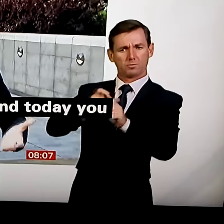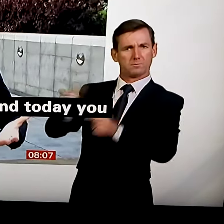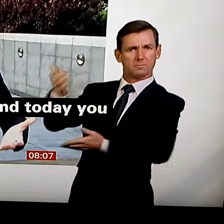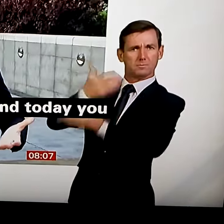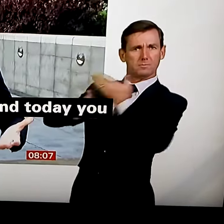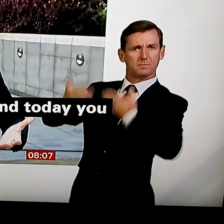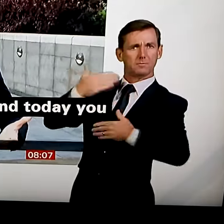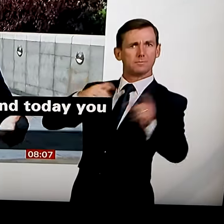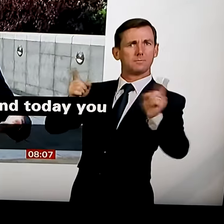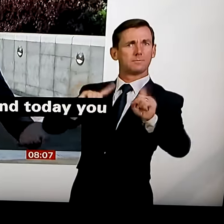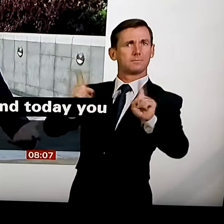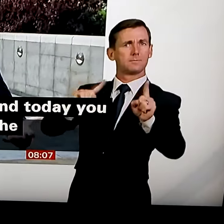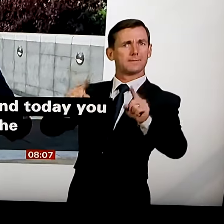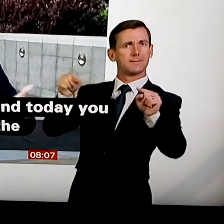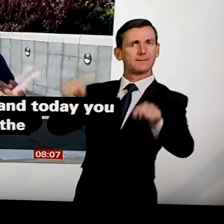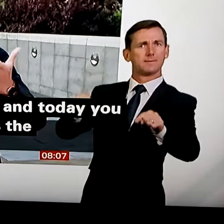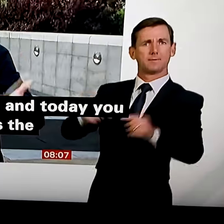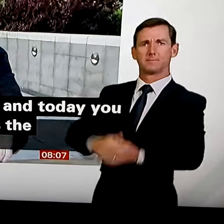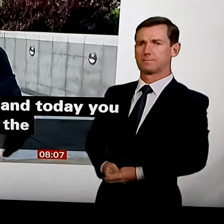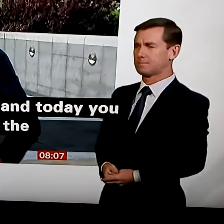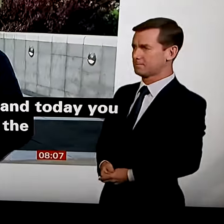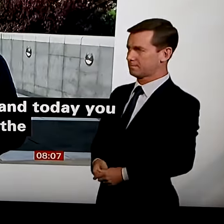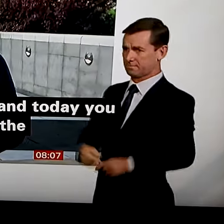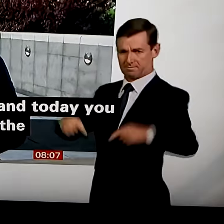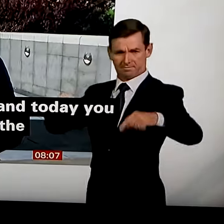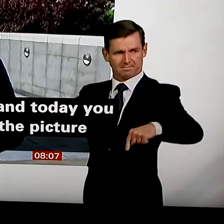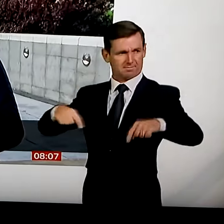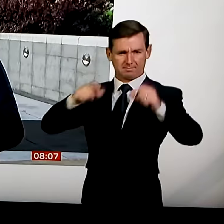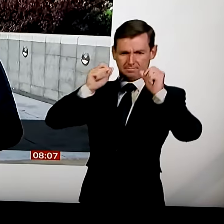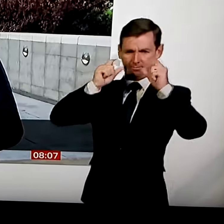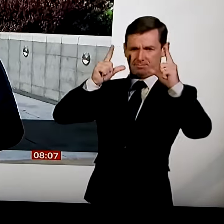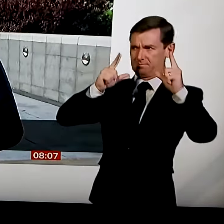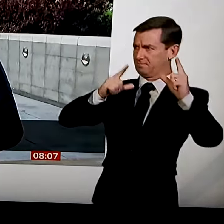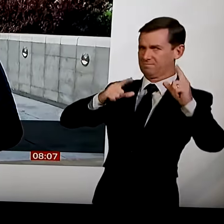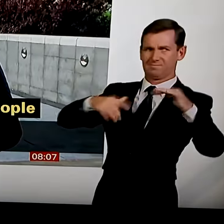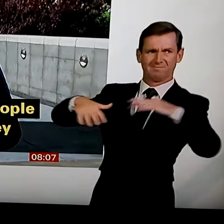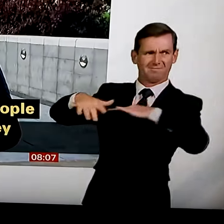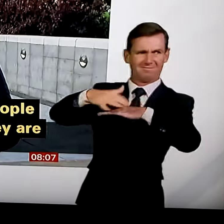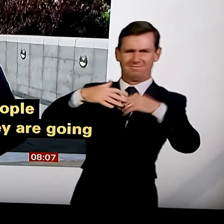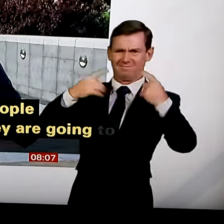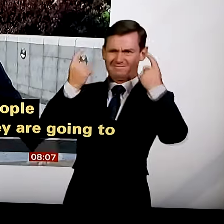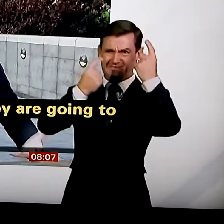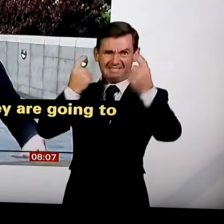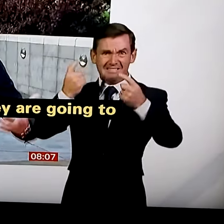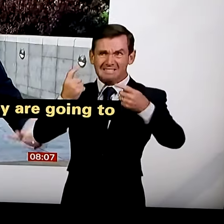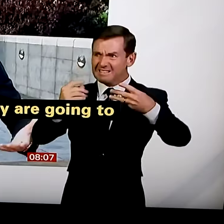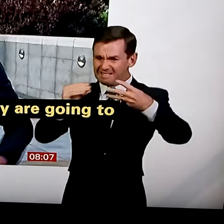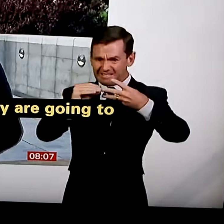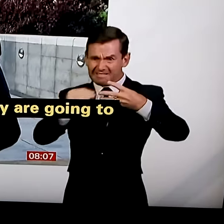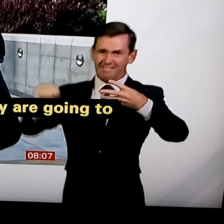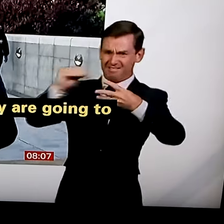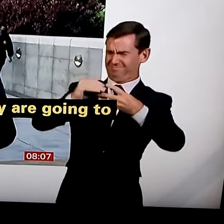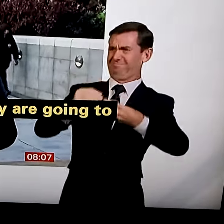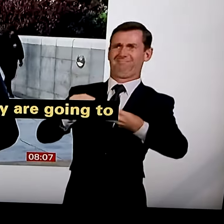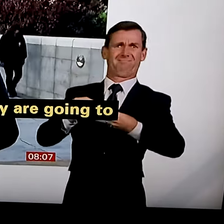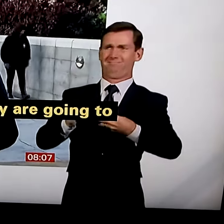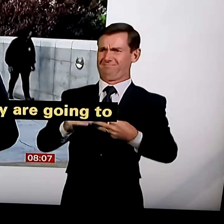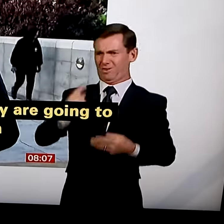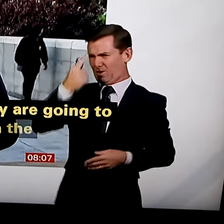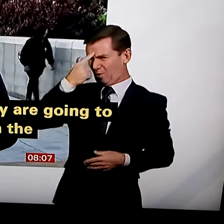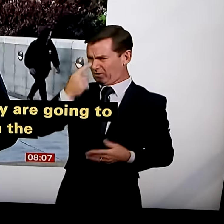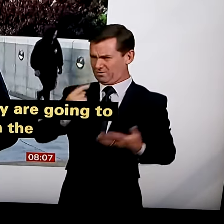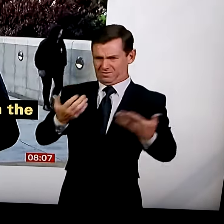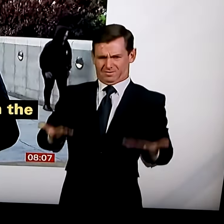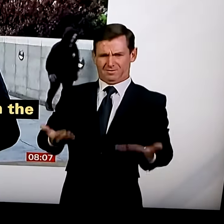Yeah, people want to know whether they're going to see a further increase in the season they live on. Right away, with Tier 2 advice